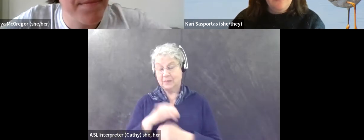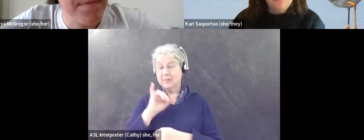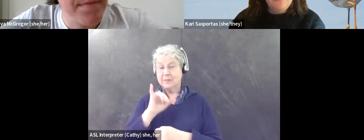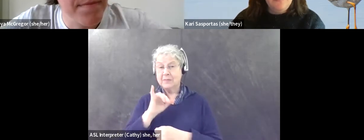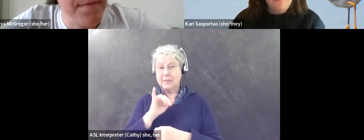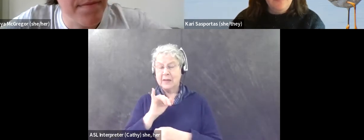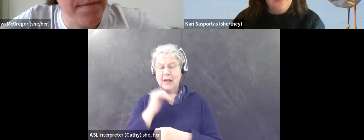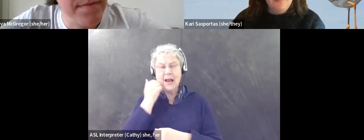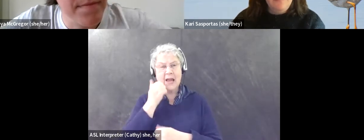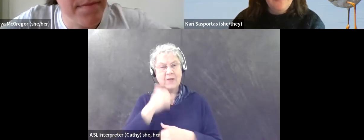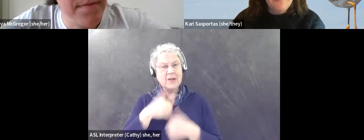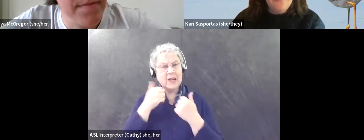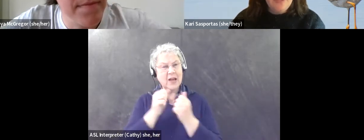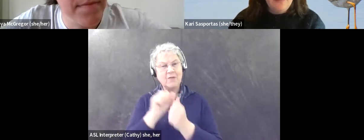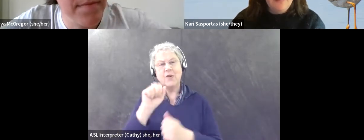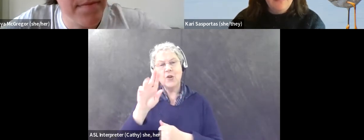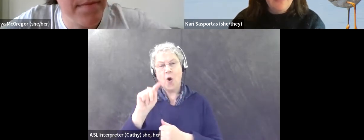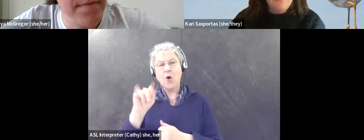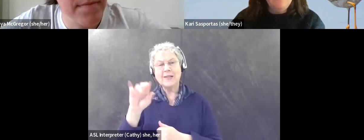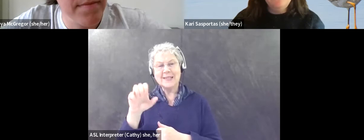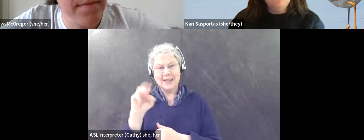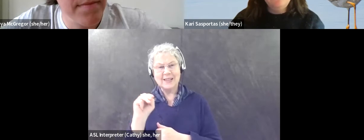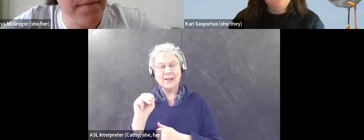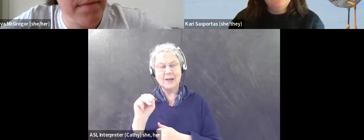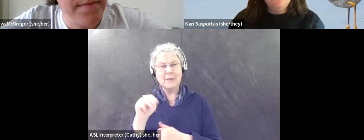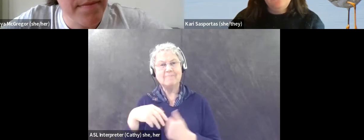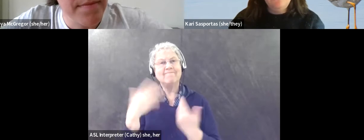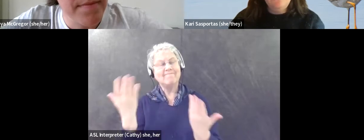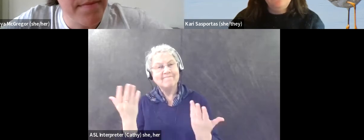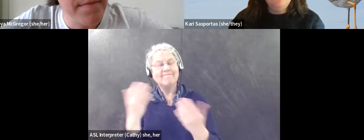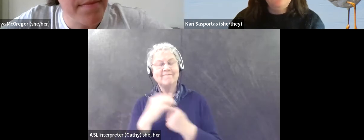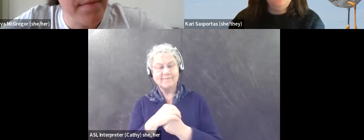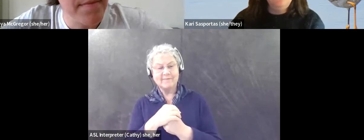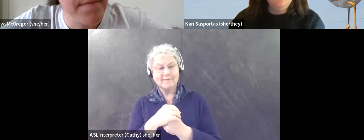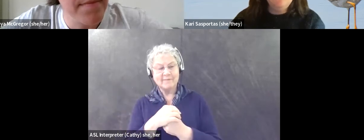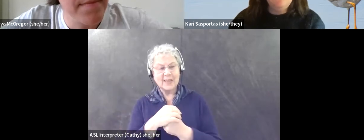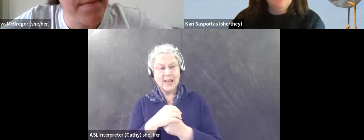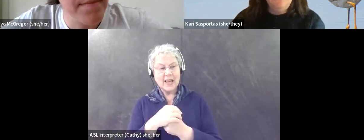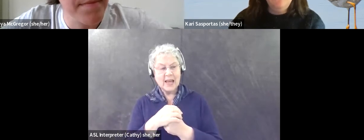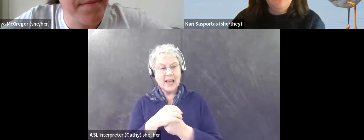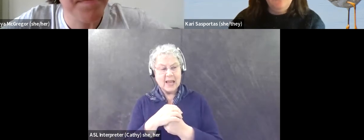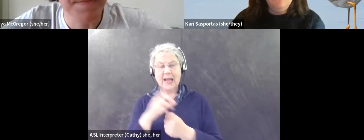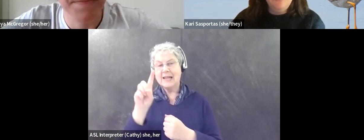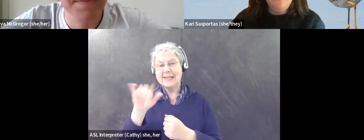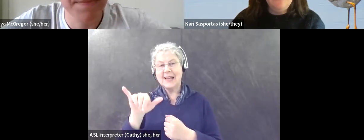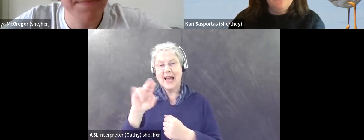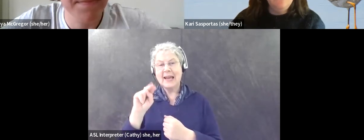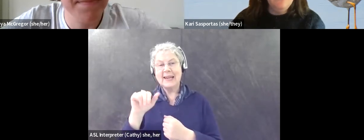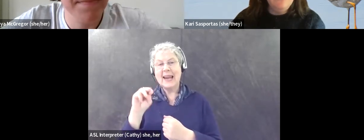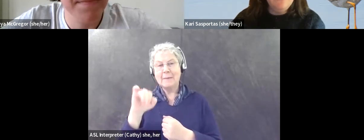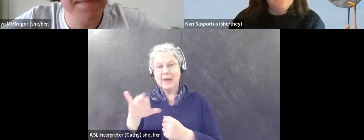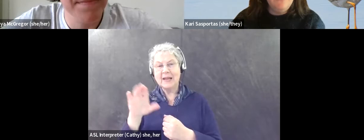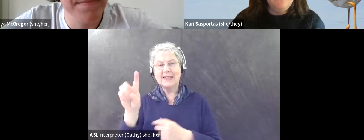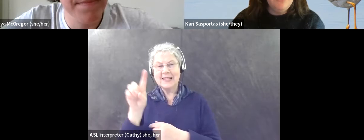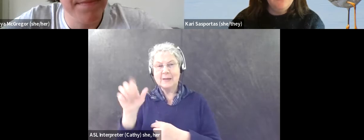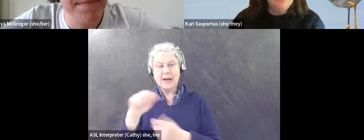with autism, I will say it's a dynamic disability. And what I mean by that is I'll have